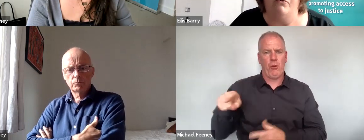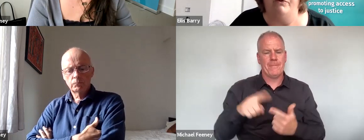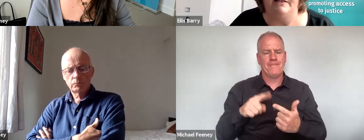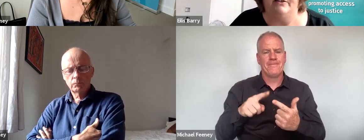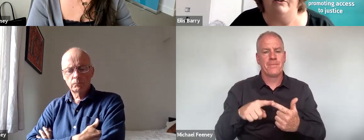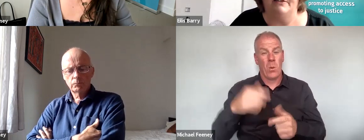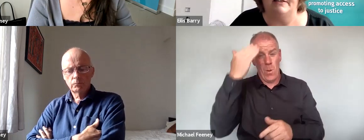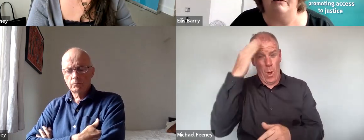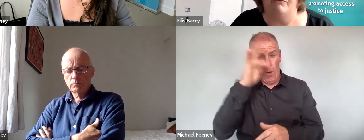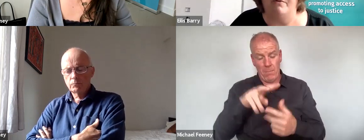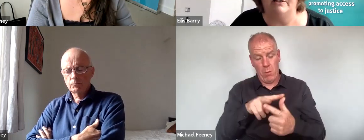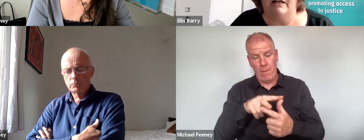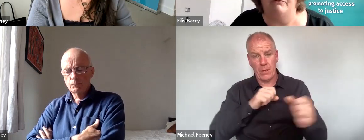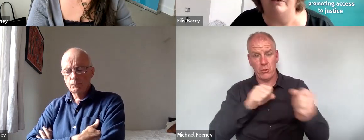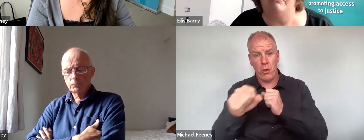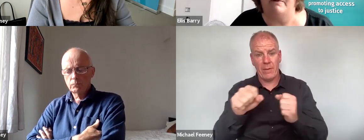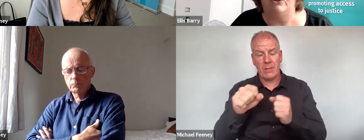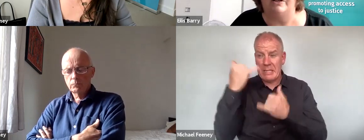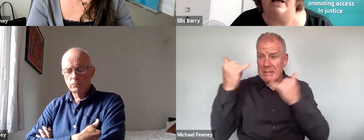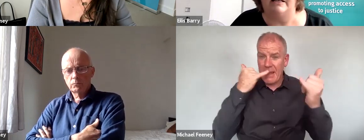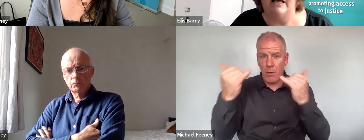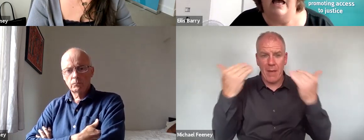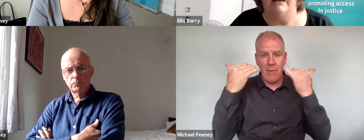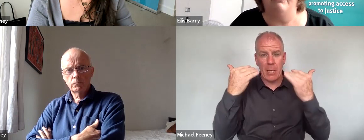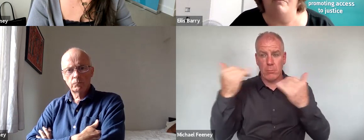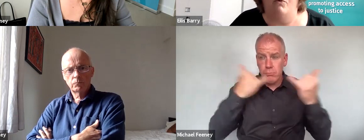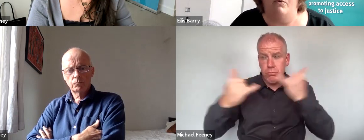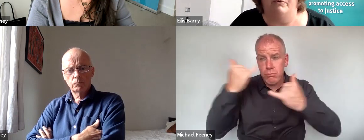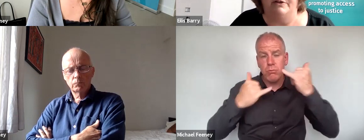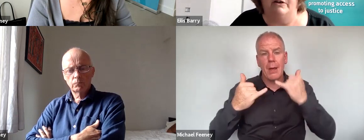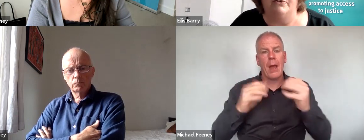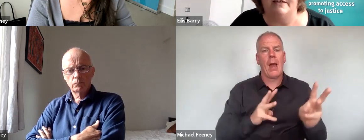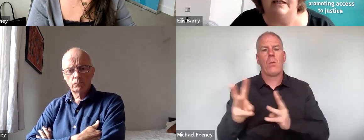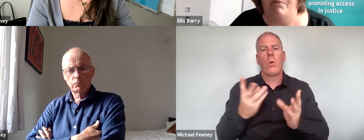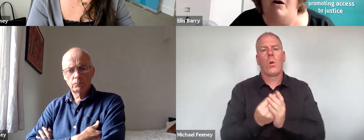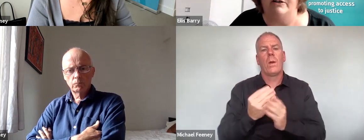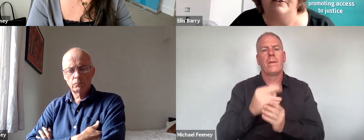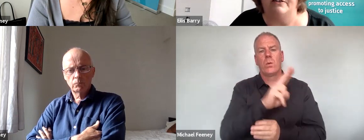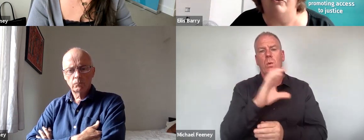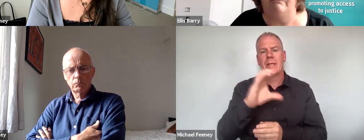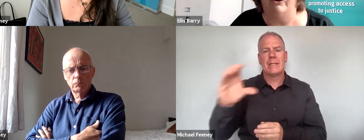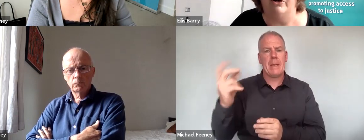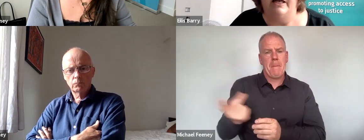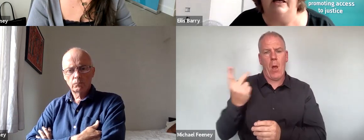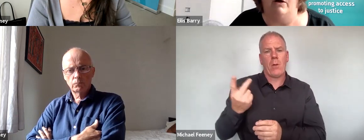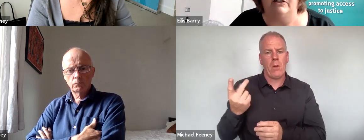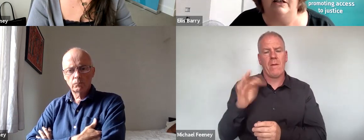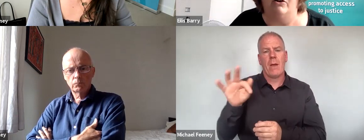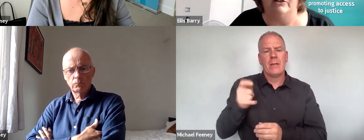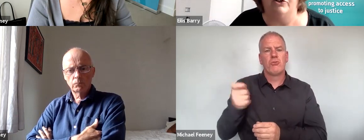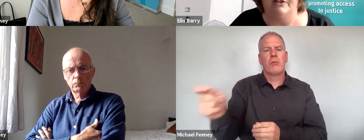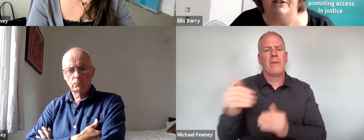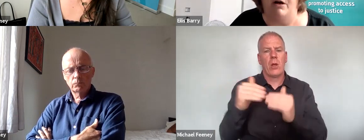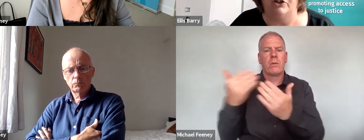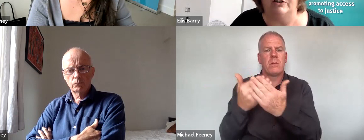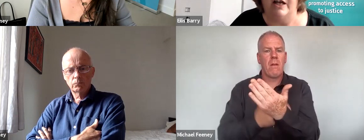We know from these services and from our telephone information line, and from our work with our UCC partners in the Traveller Equality